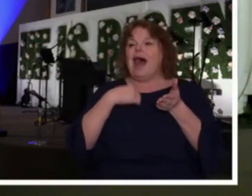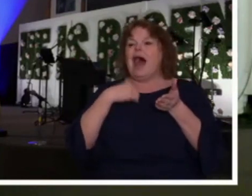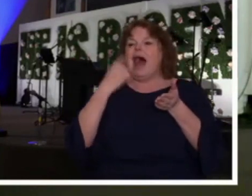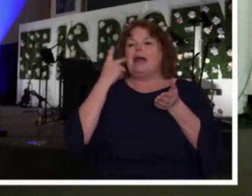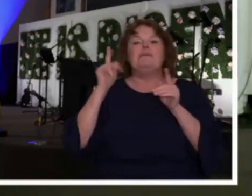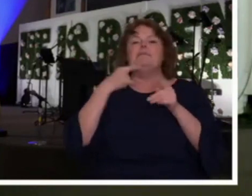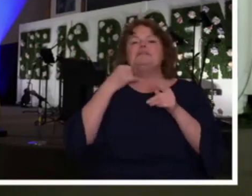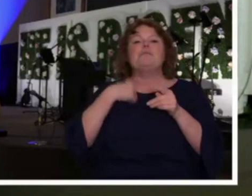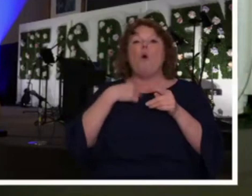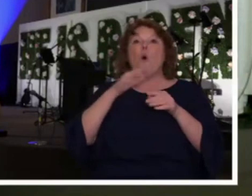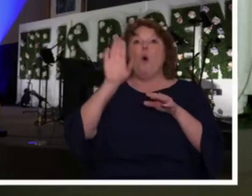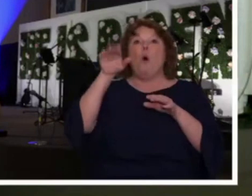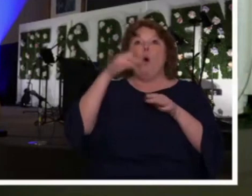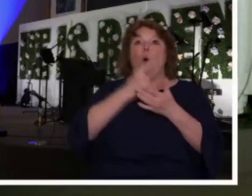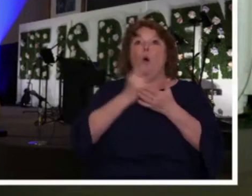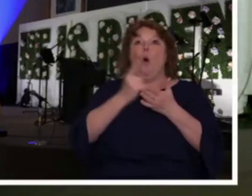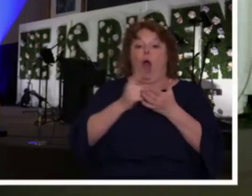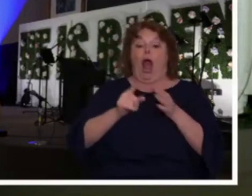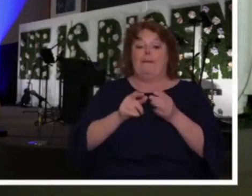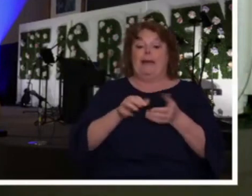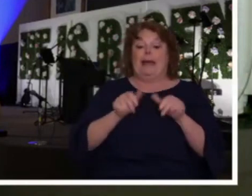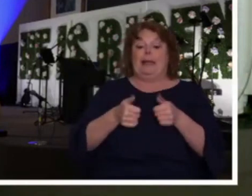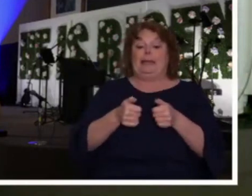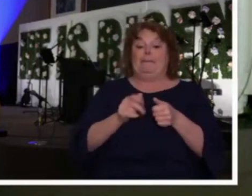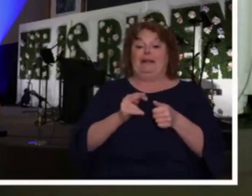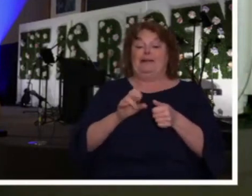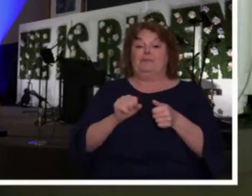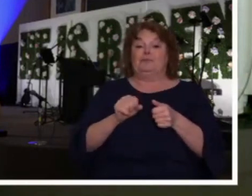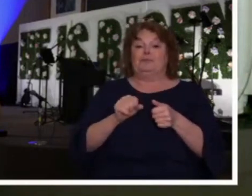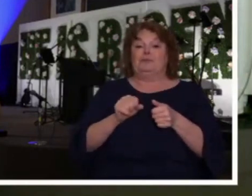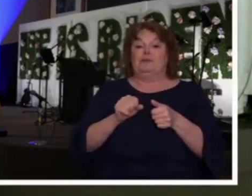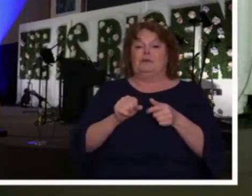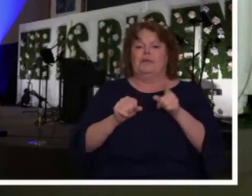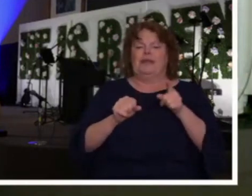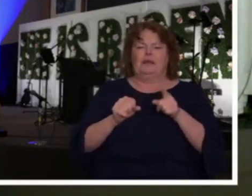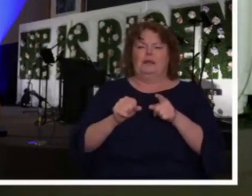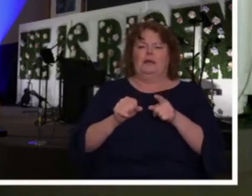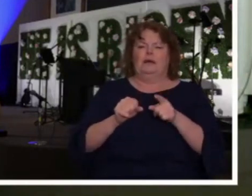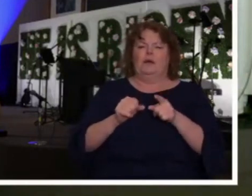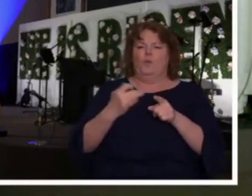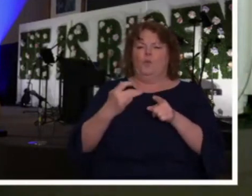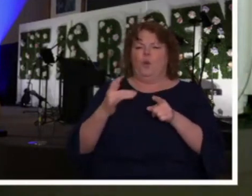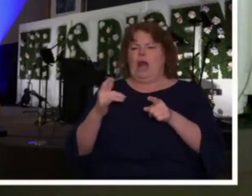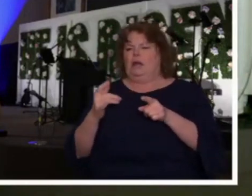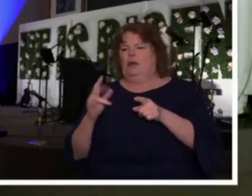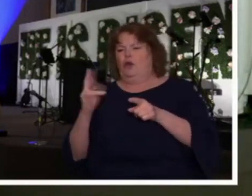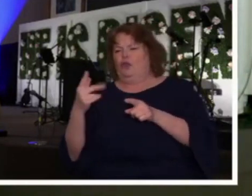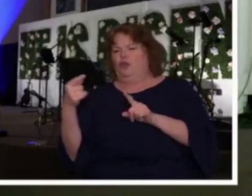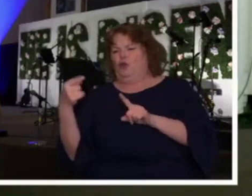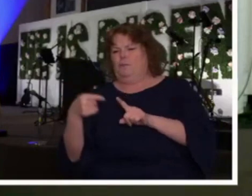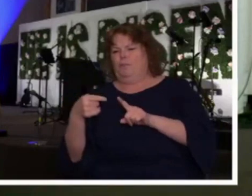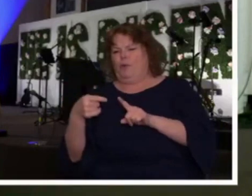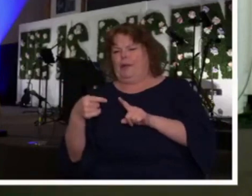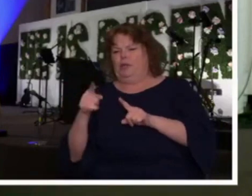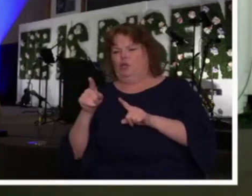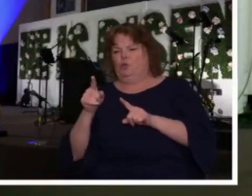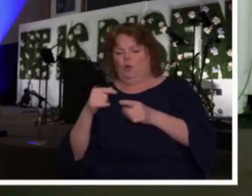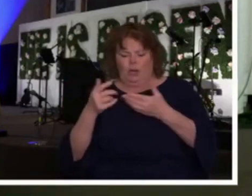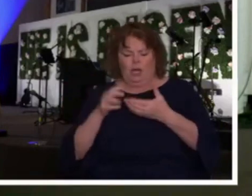have people tell me every week, I am just taking notes. I'm going, then why did you celebrate on my third point when that was not a cell? You were playing a game.